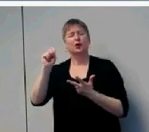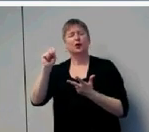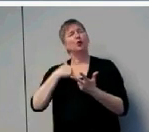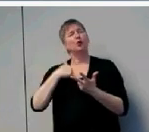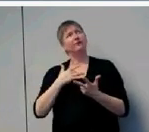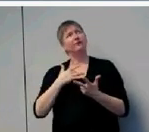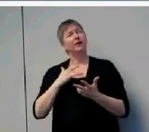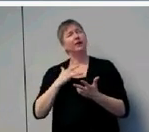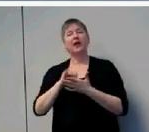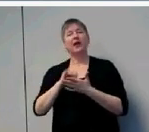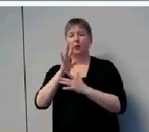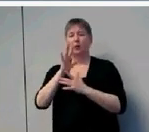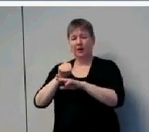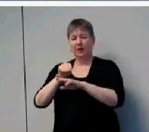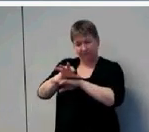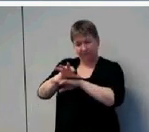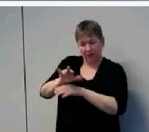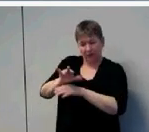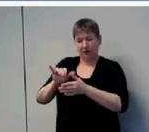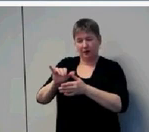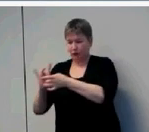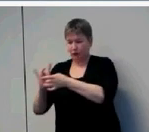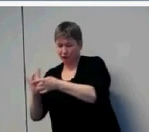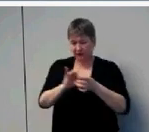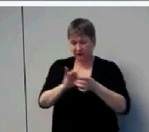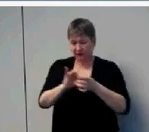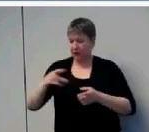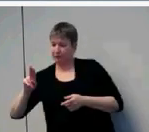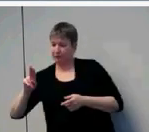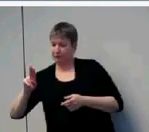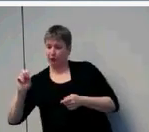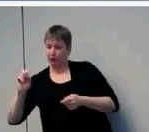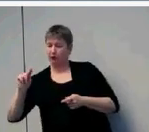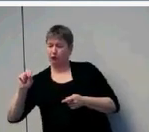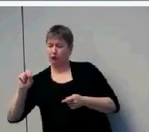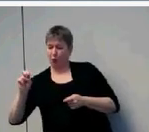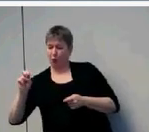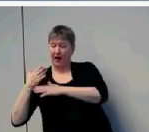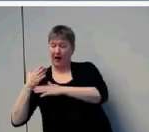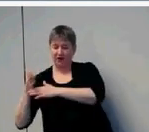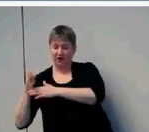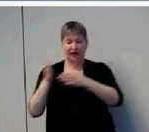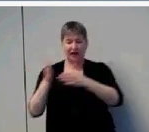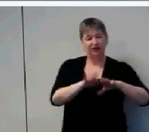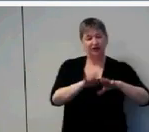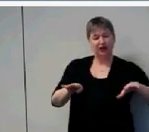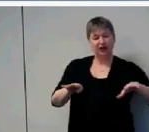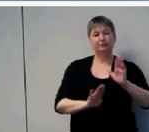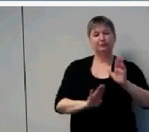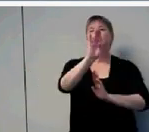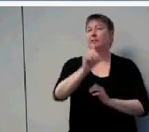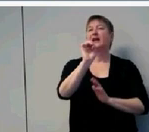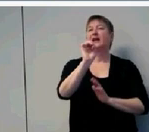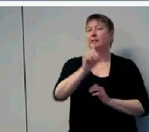influence this relationship between pure tone average and children's outcomes. And those three factors